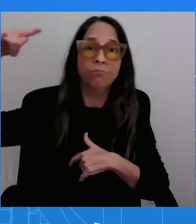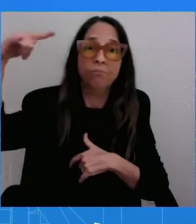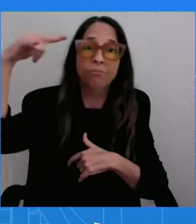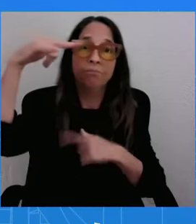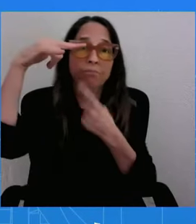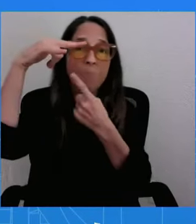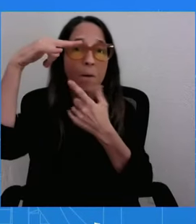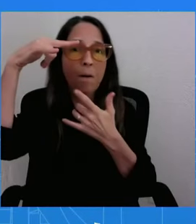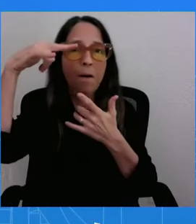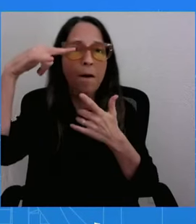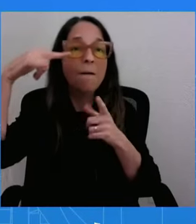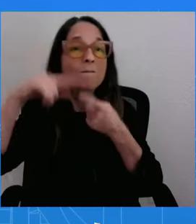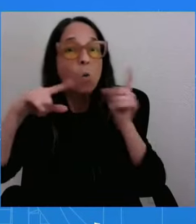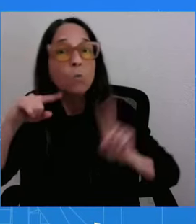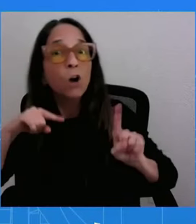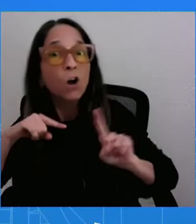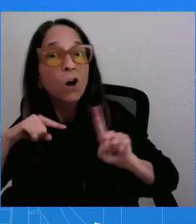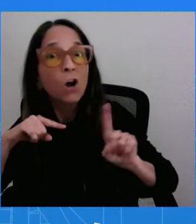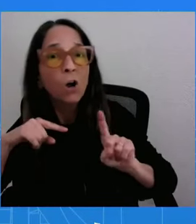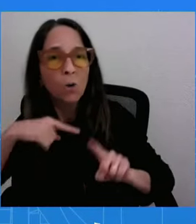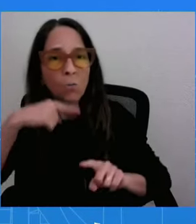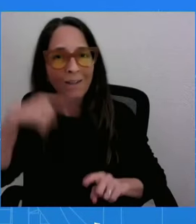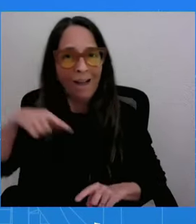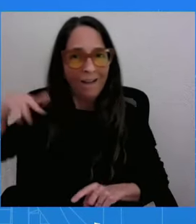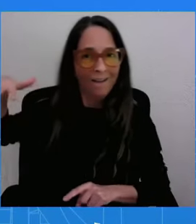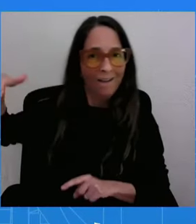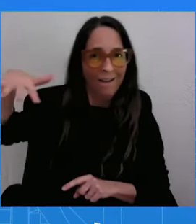I don't have any policy changes to speak to today.